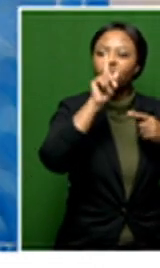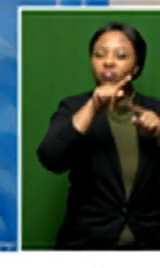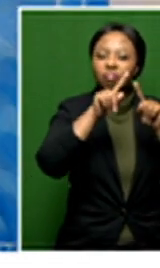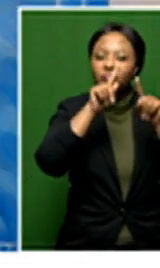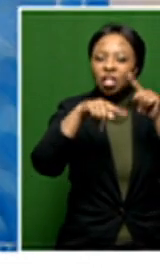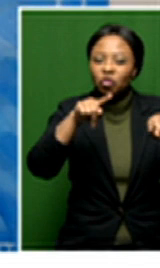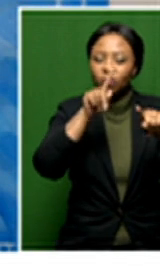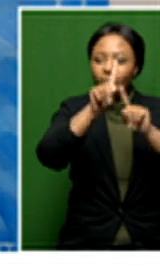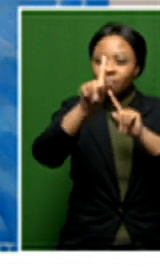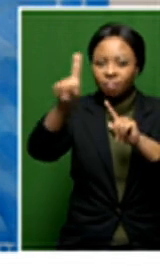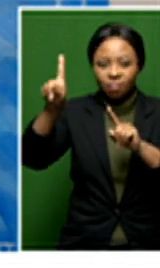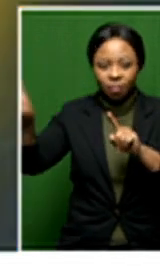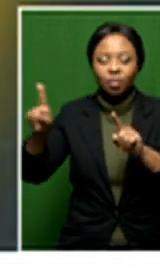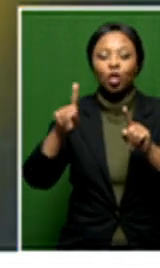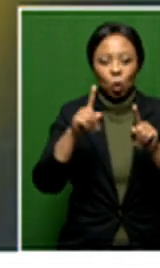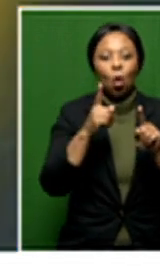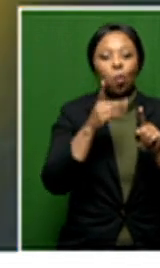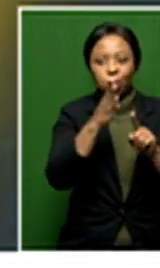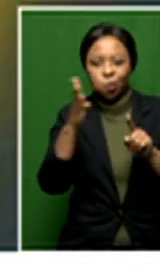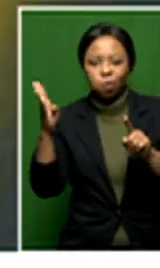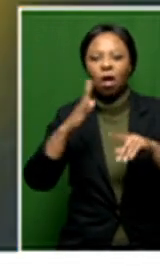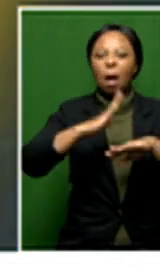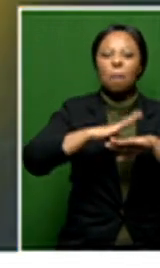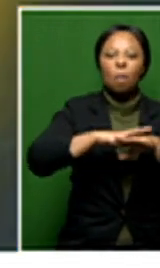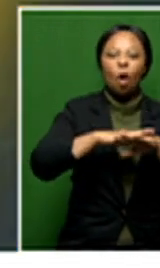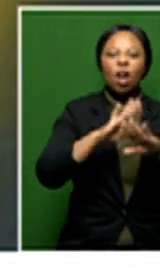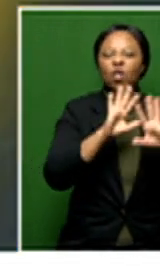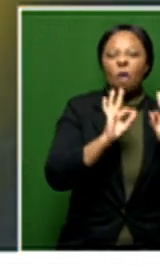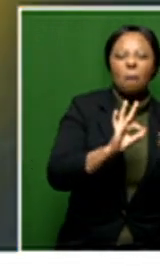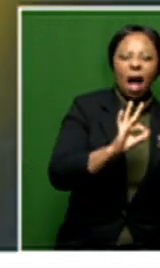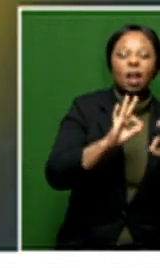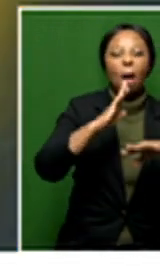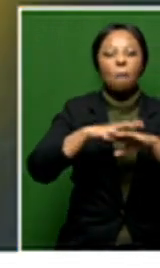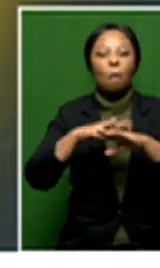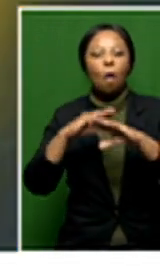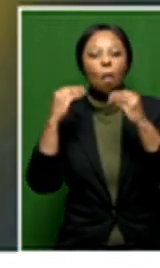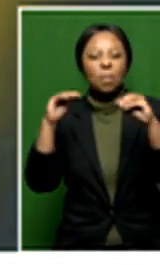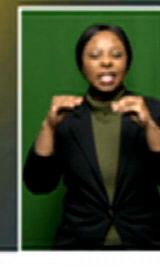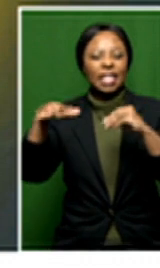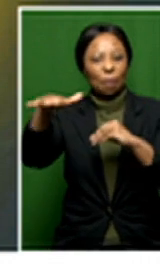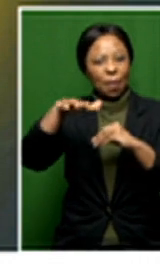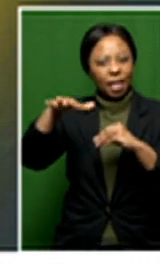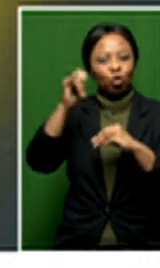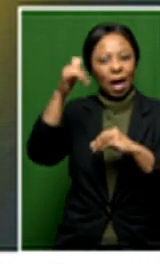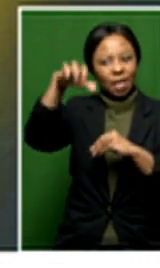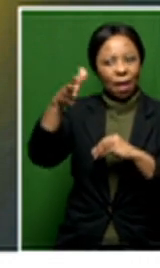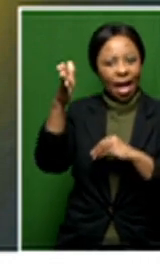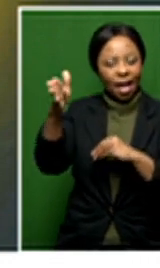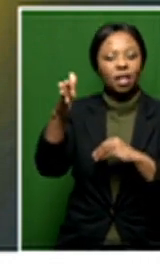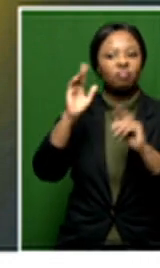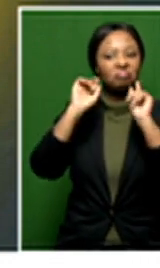So there have been a variety of more informal, but also more commercial spaces in Johannesburg that have, in the past